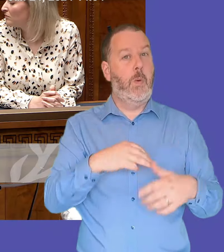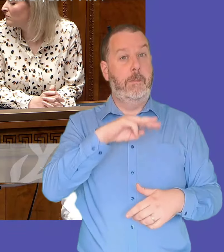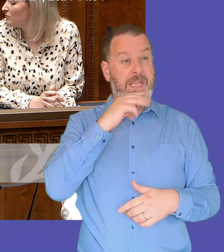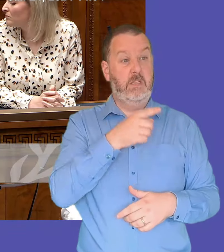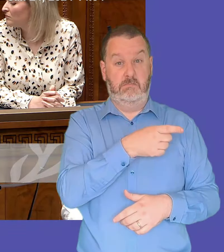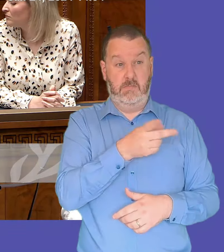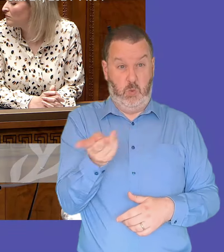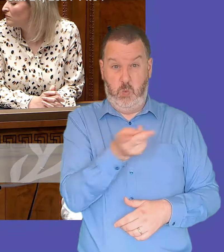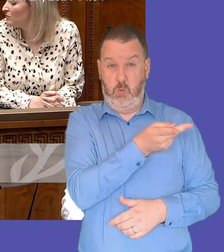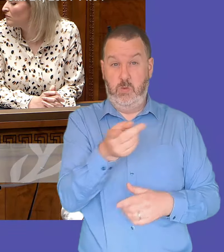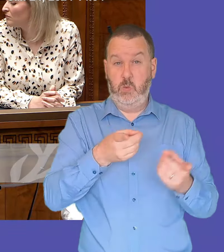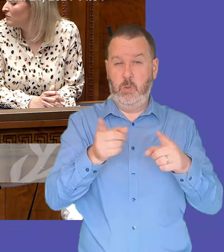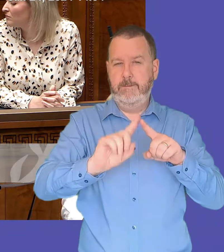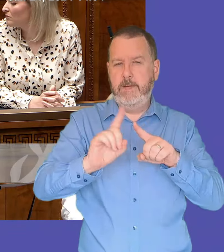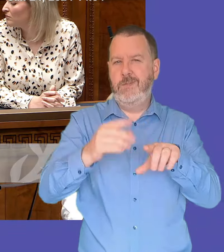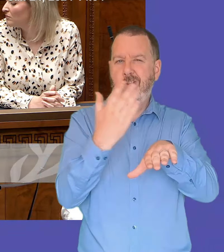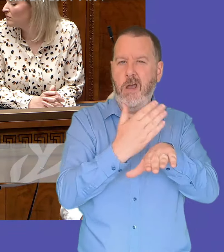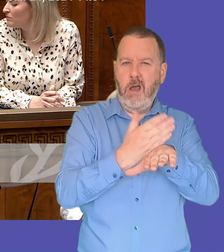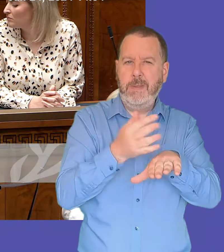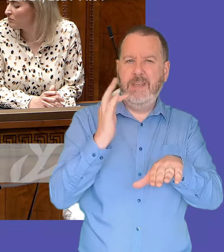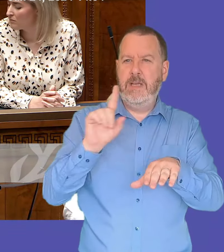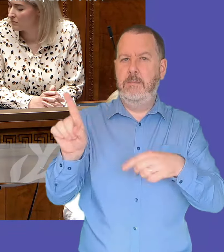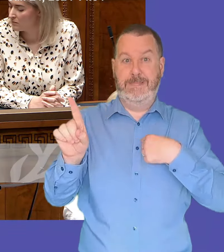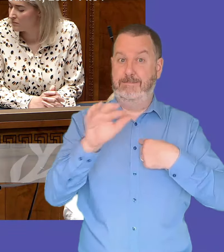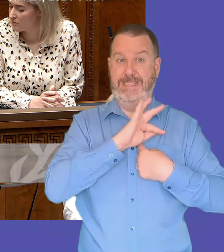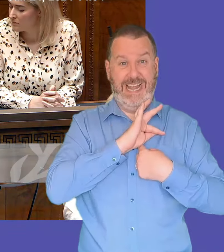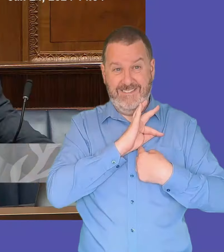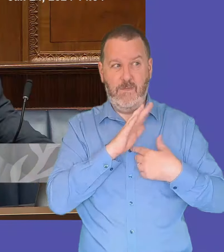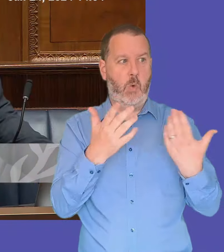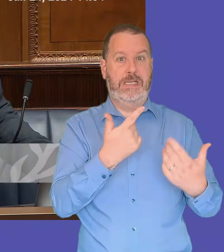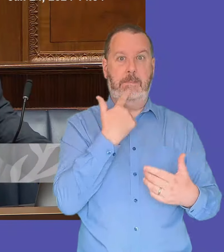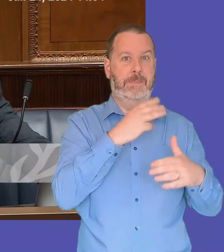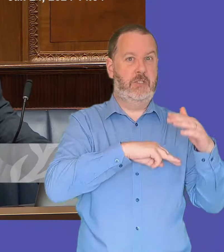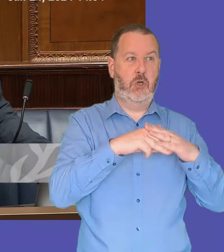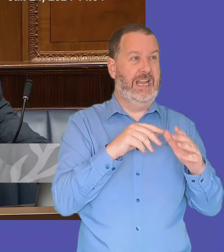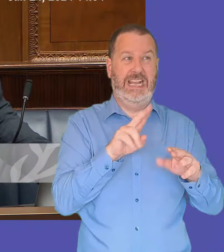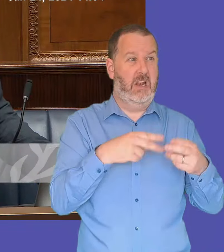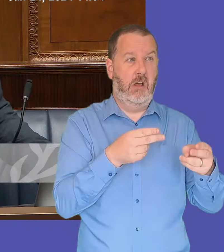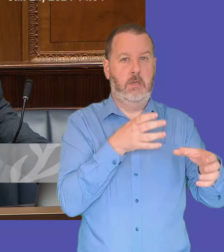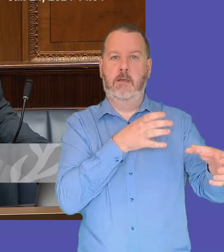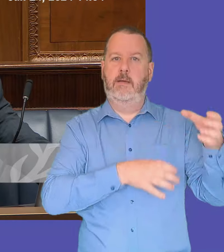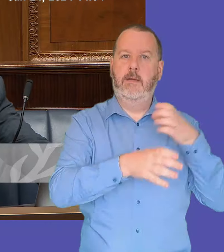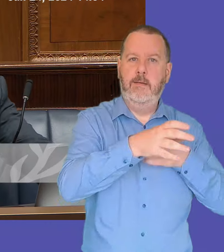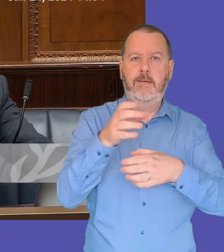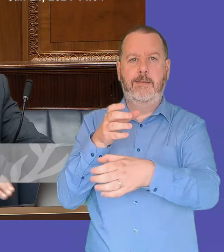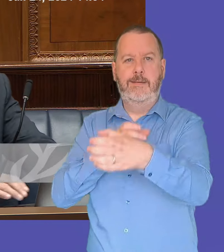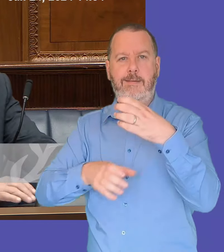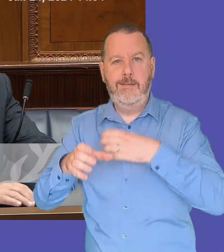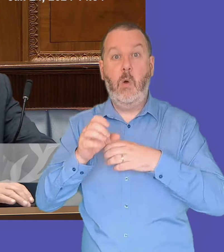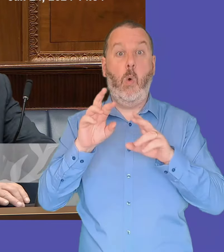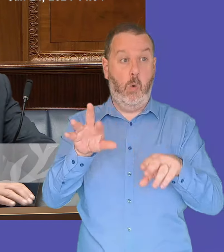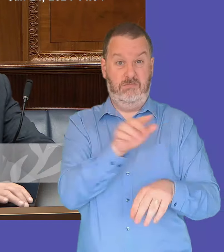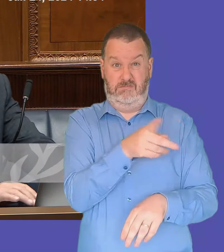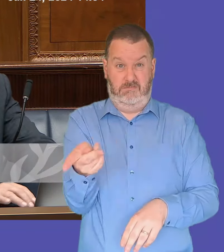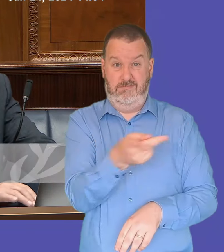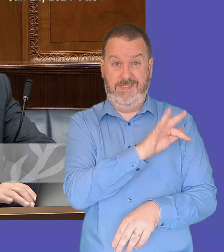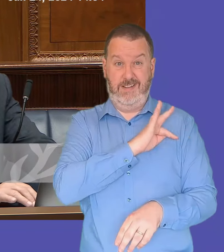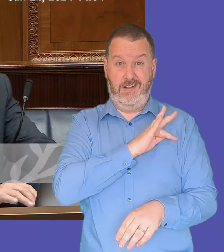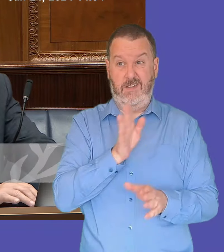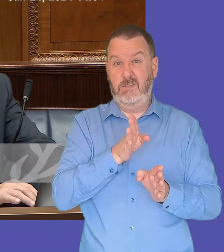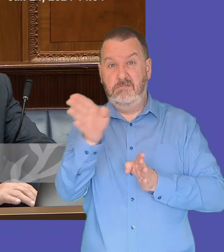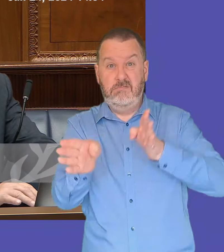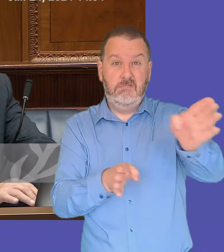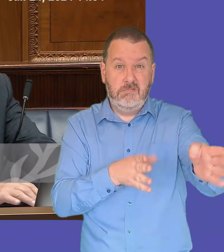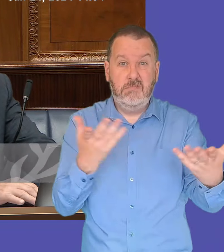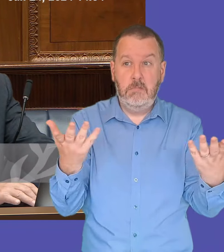from time to time deputizing for and both myself and the deputy first minister or attending in their own right as i said everything from